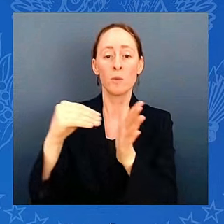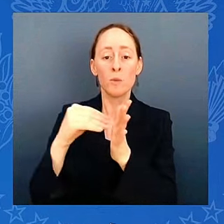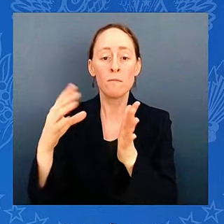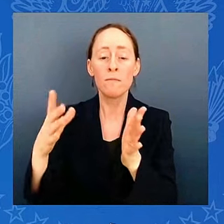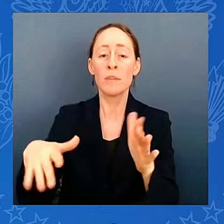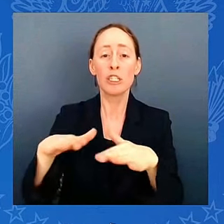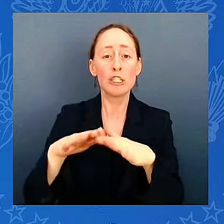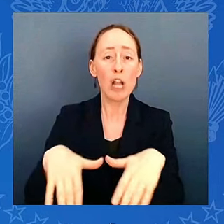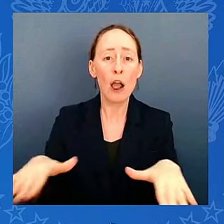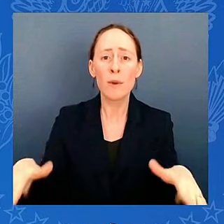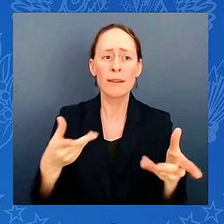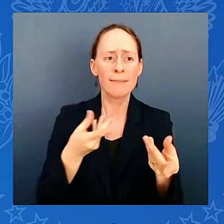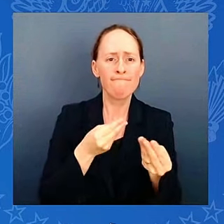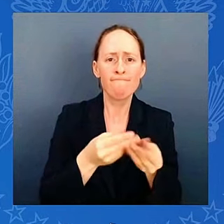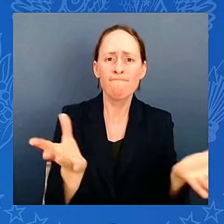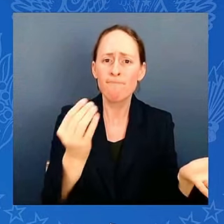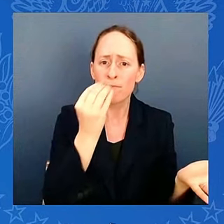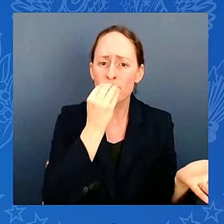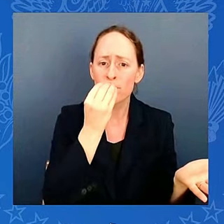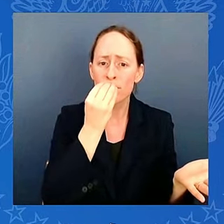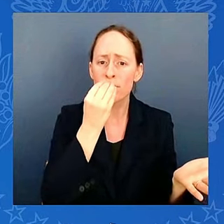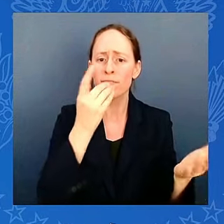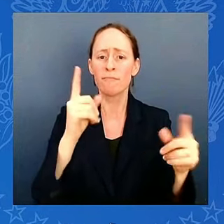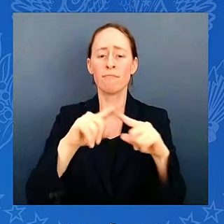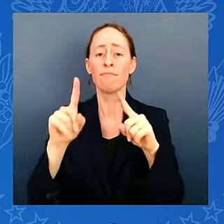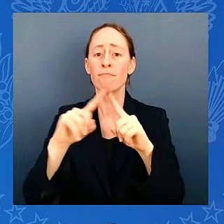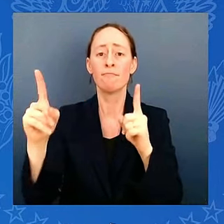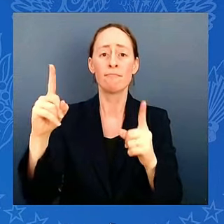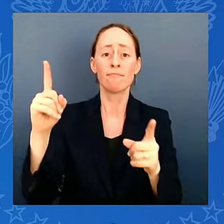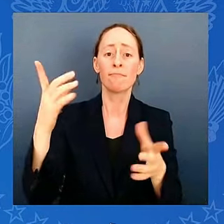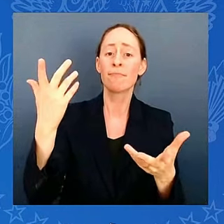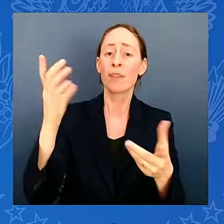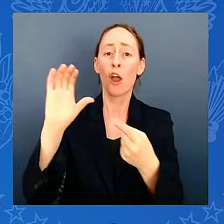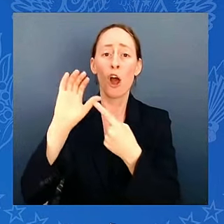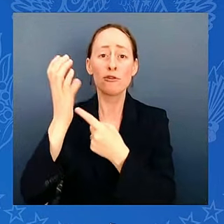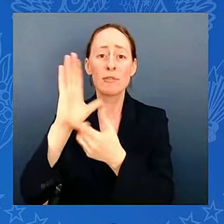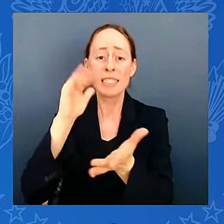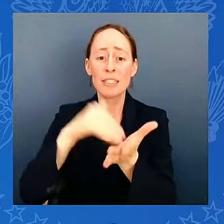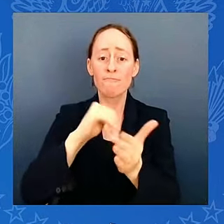Latino history and Latino country culture, which everybody ought to start learning more about.